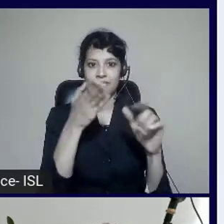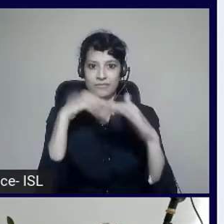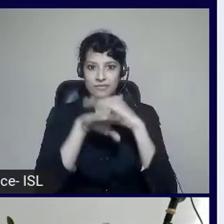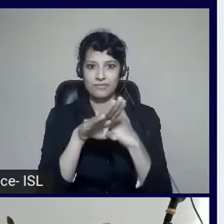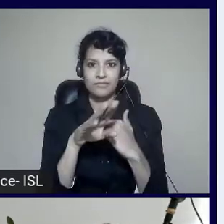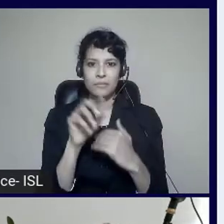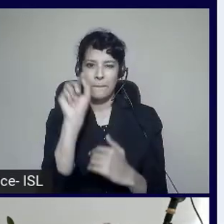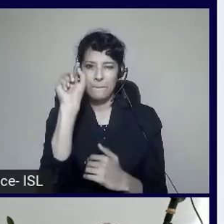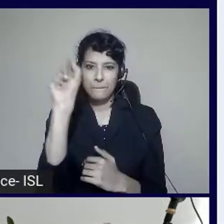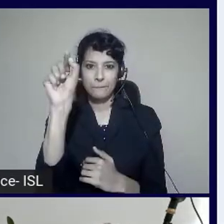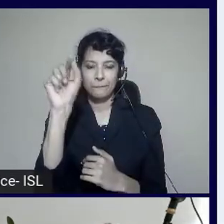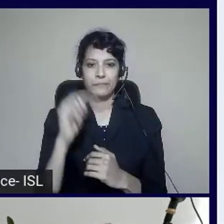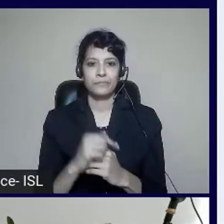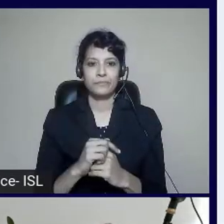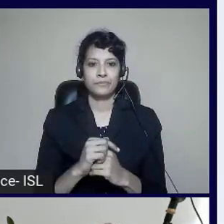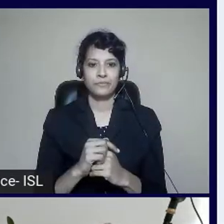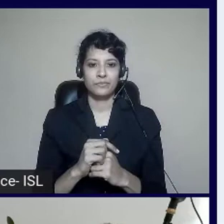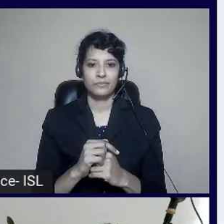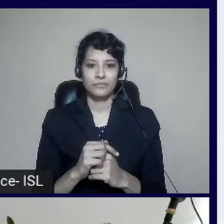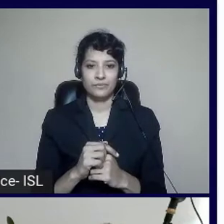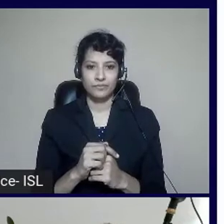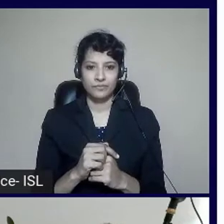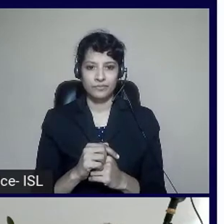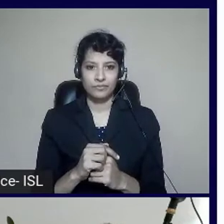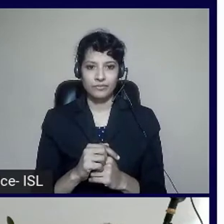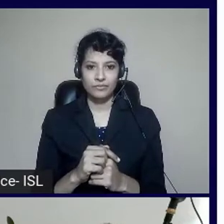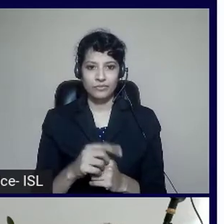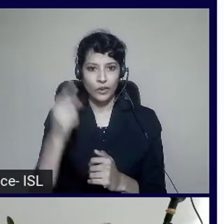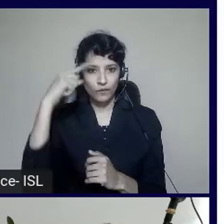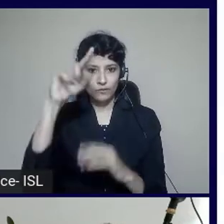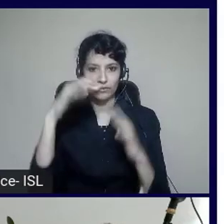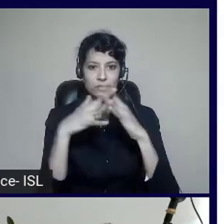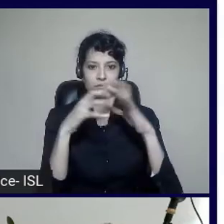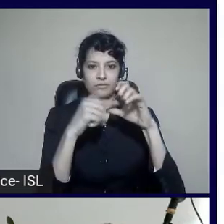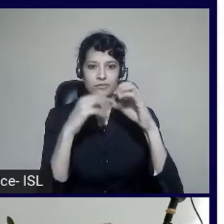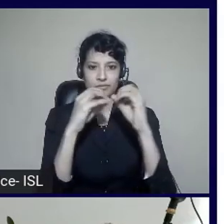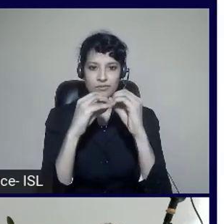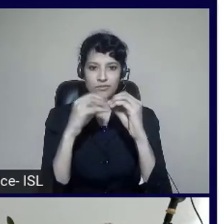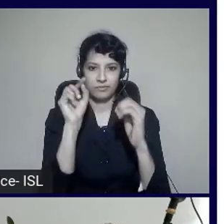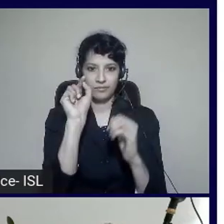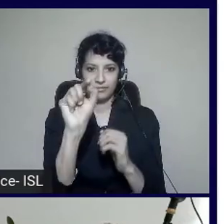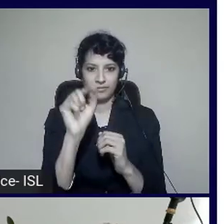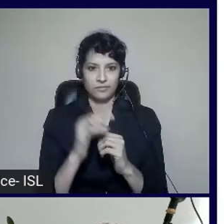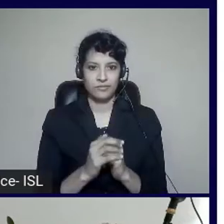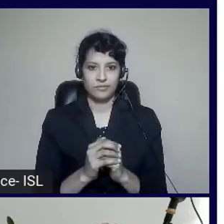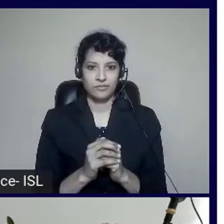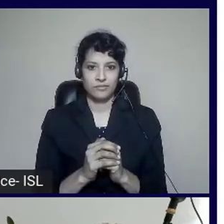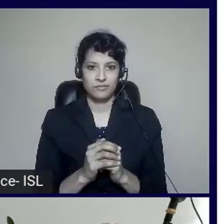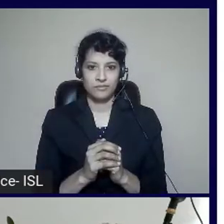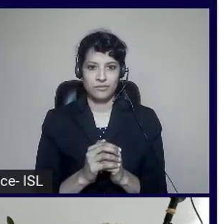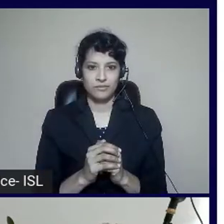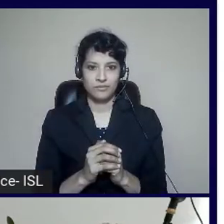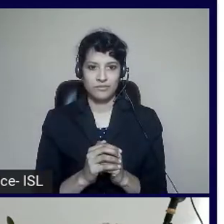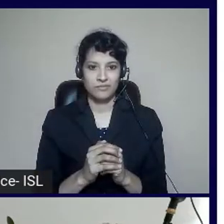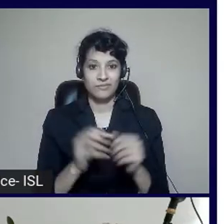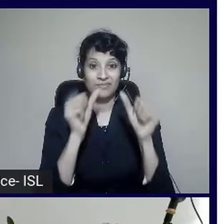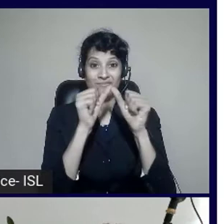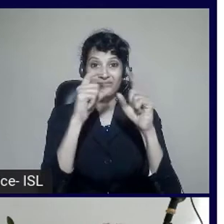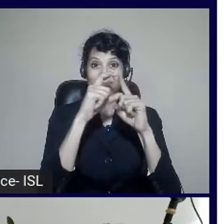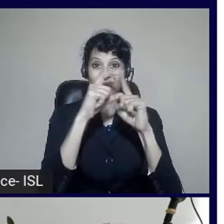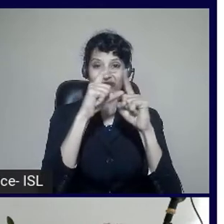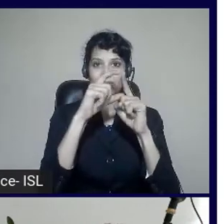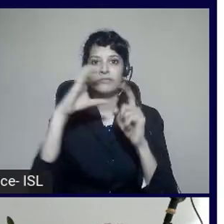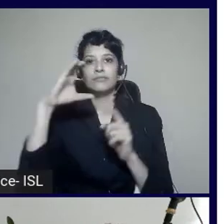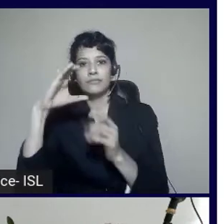Web. You can click on for Web. And then you can go add to Chrome. Or add to Microsoft Edge. And it will